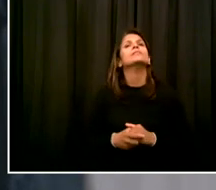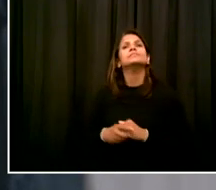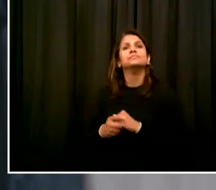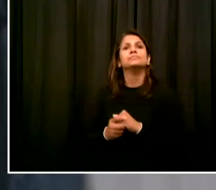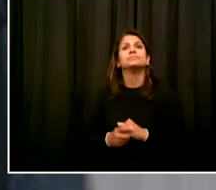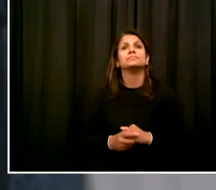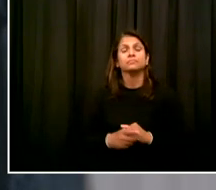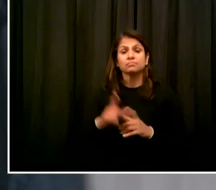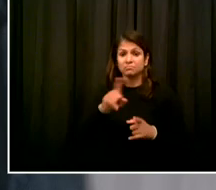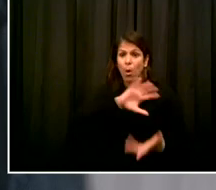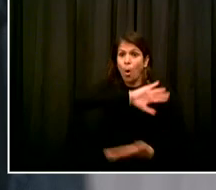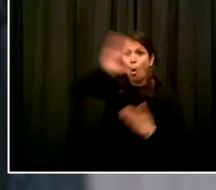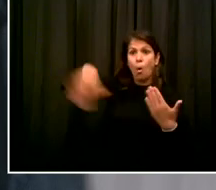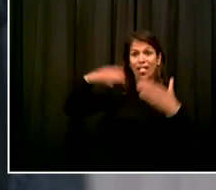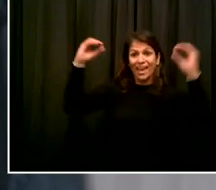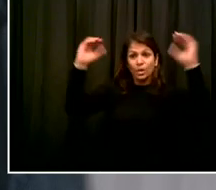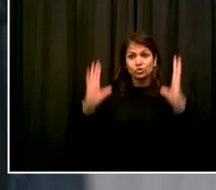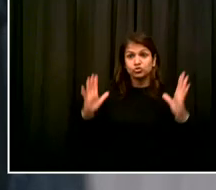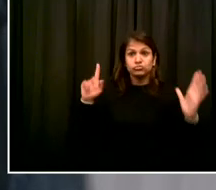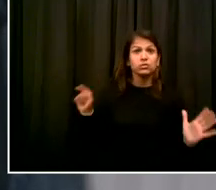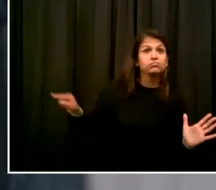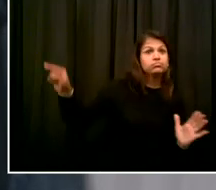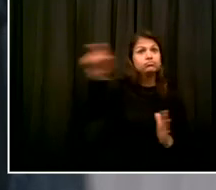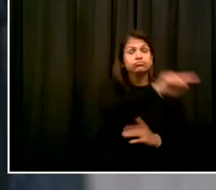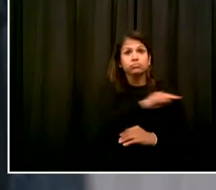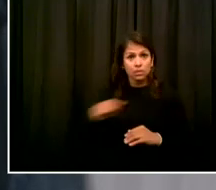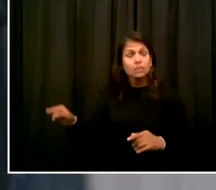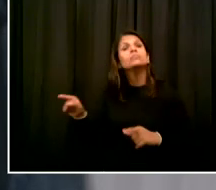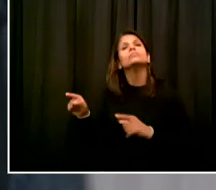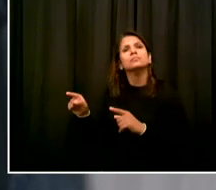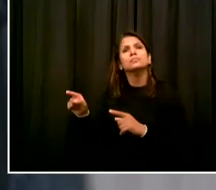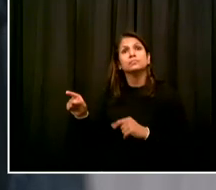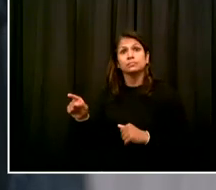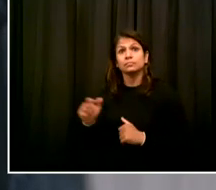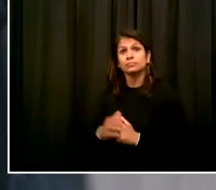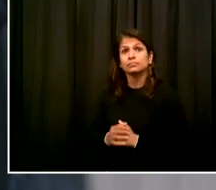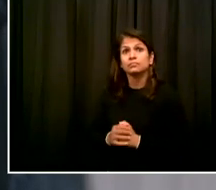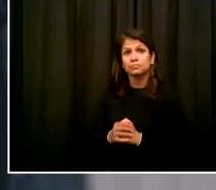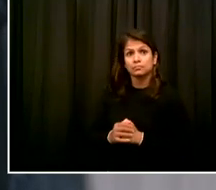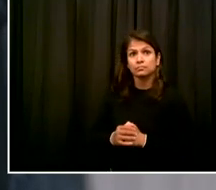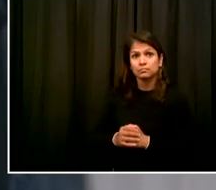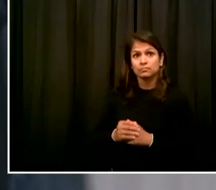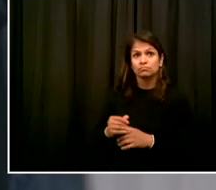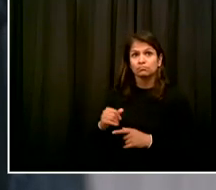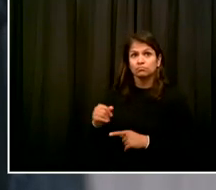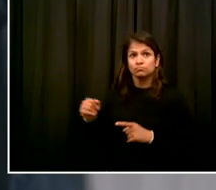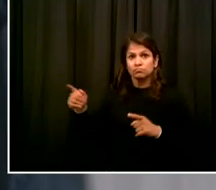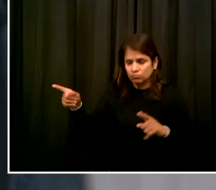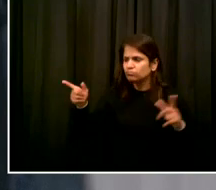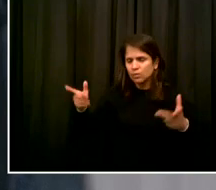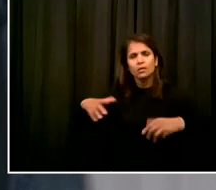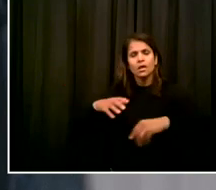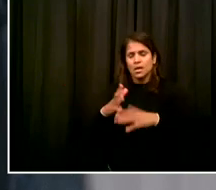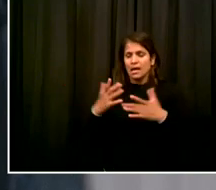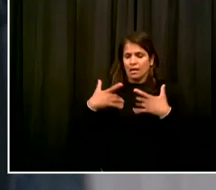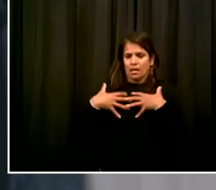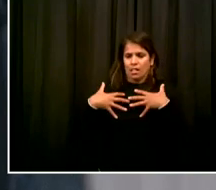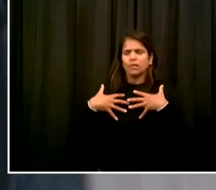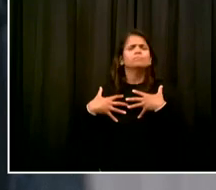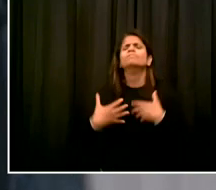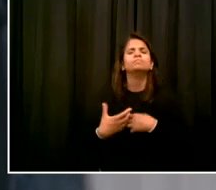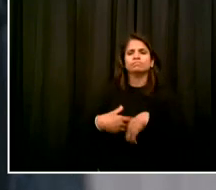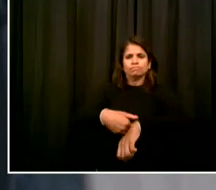and rebound from tough blows when they feel connected to their teachers and their peers. Supporting students socially and emotionally